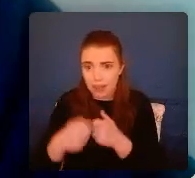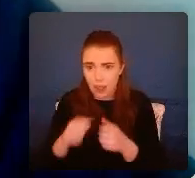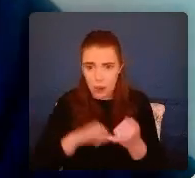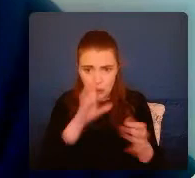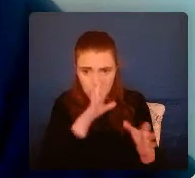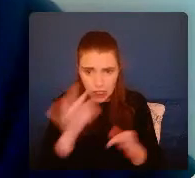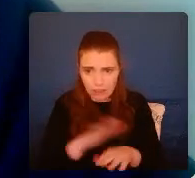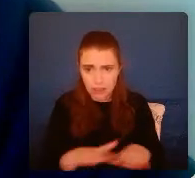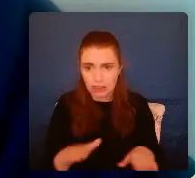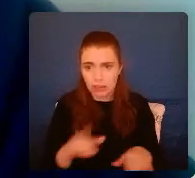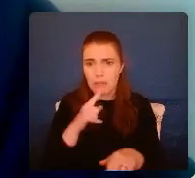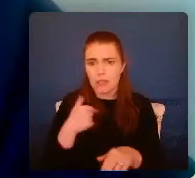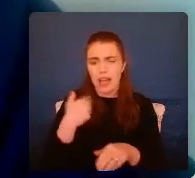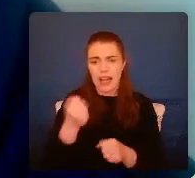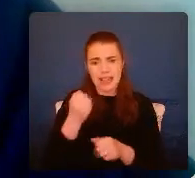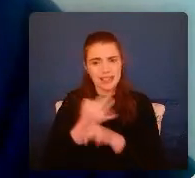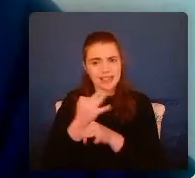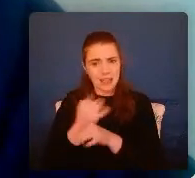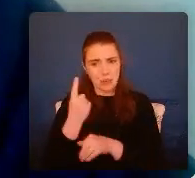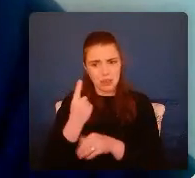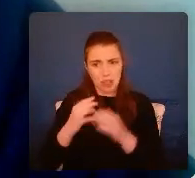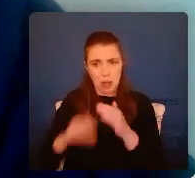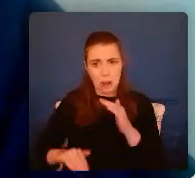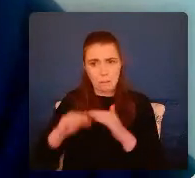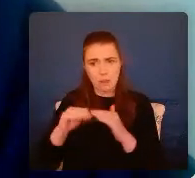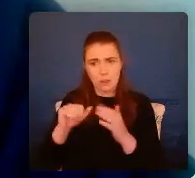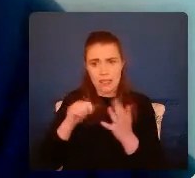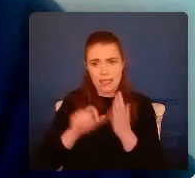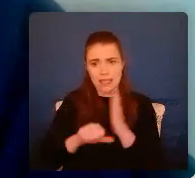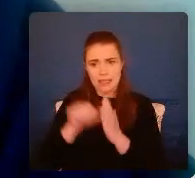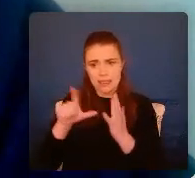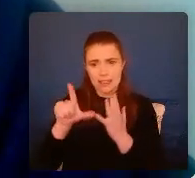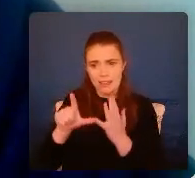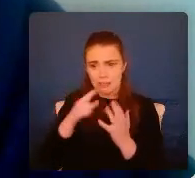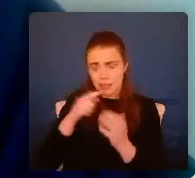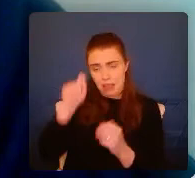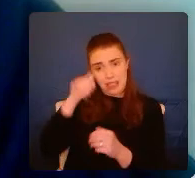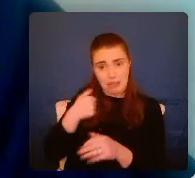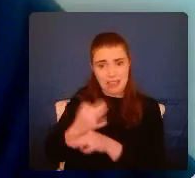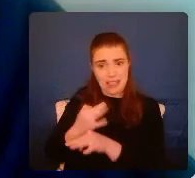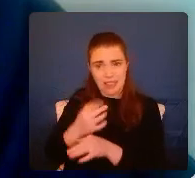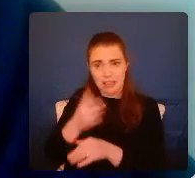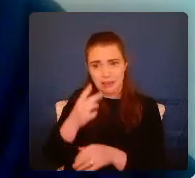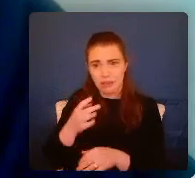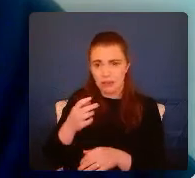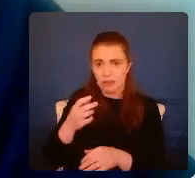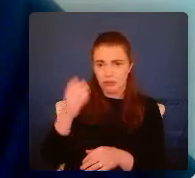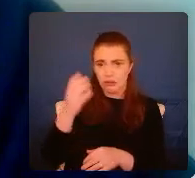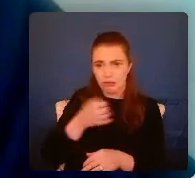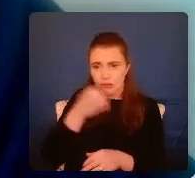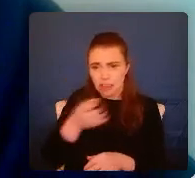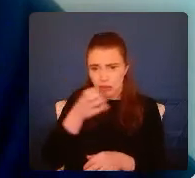once. At I thought he was my dad until I was seven and he drank as well. He'd a serious temper and he'd smoke things that would make him go all funny.